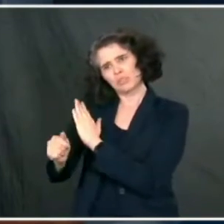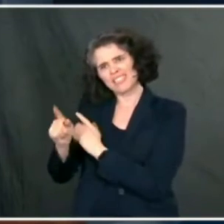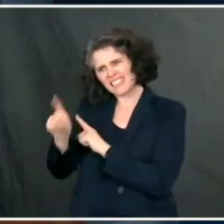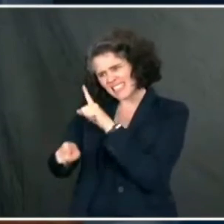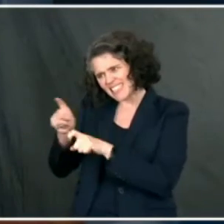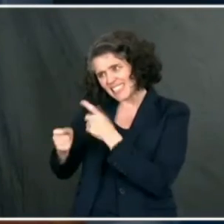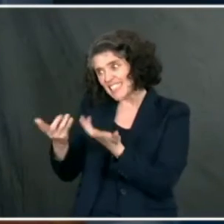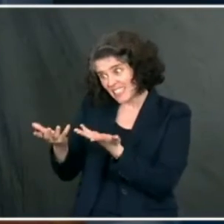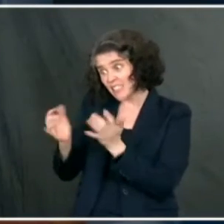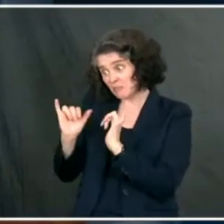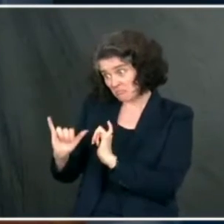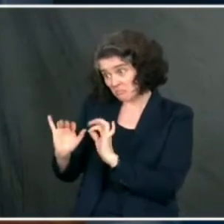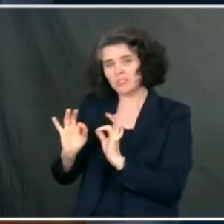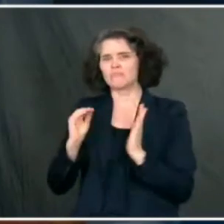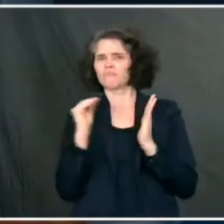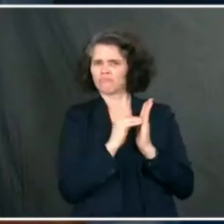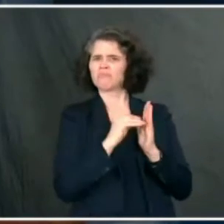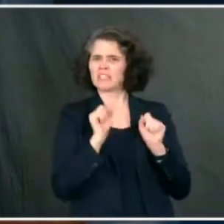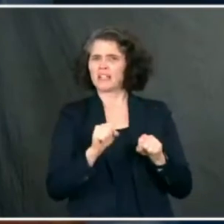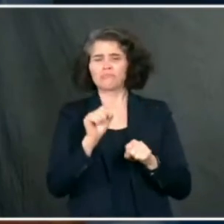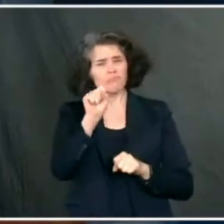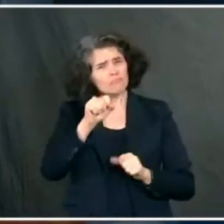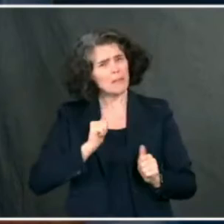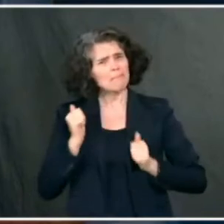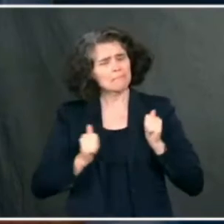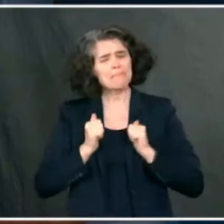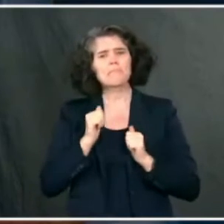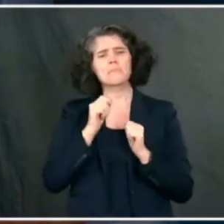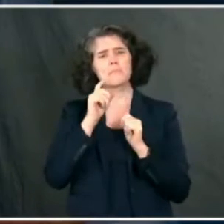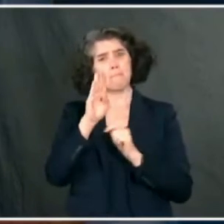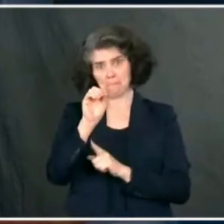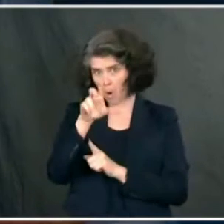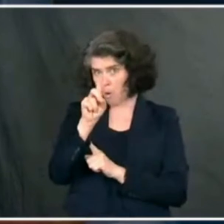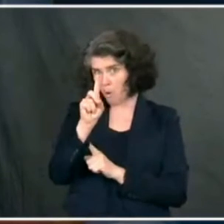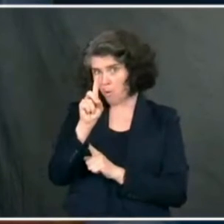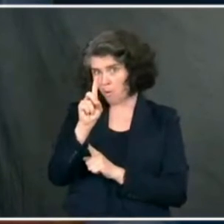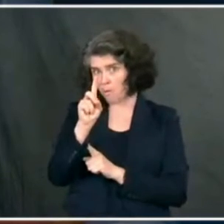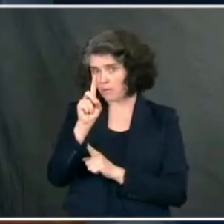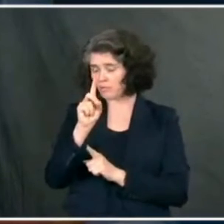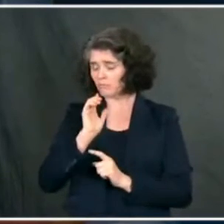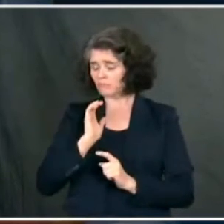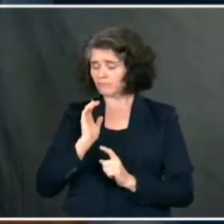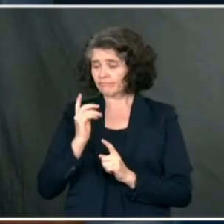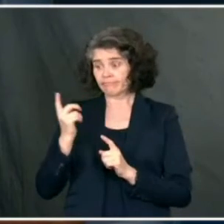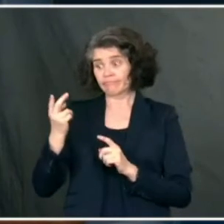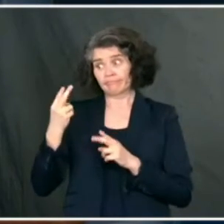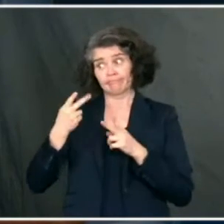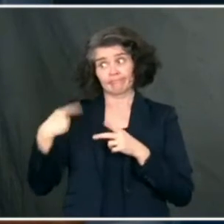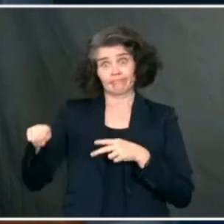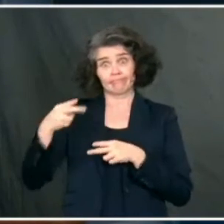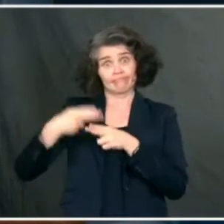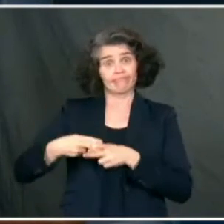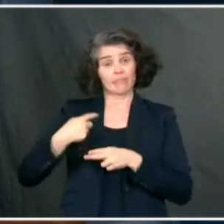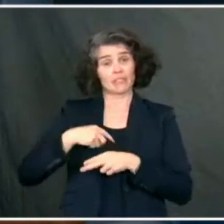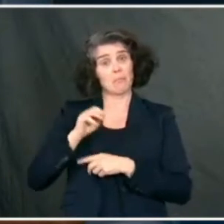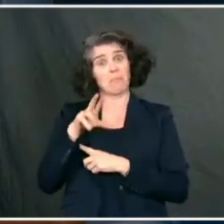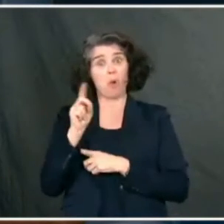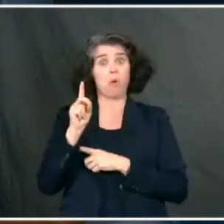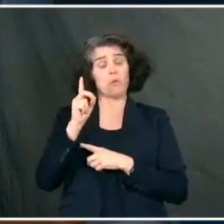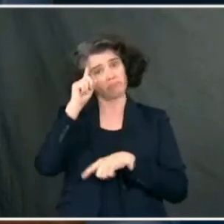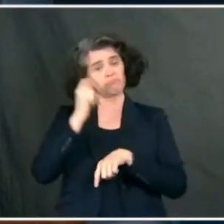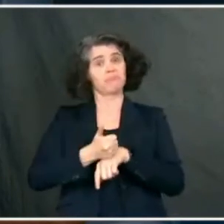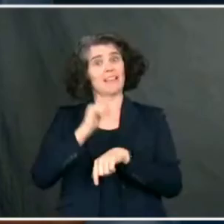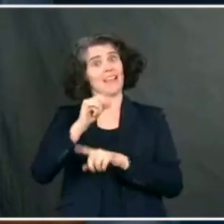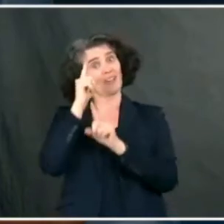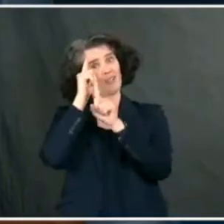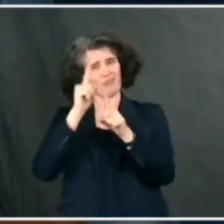that we feel is bold and was called that certainly at the time. And we're working overtime to help to achieve it, try to achieve